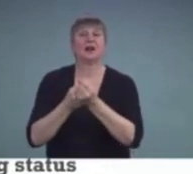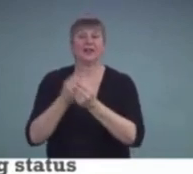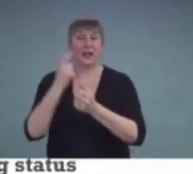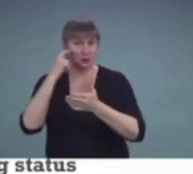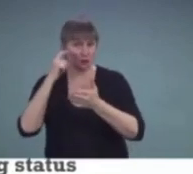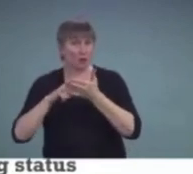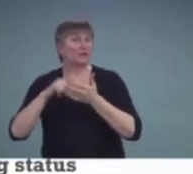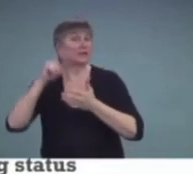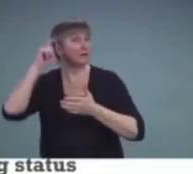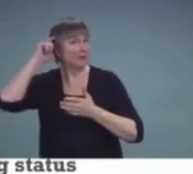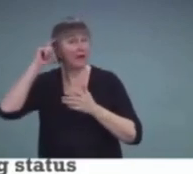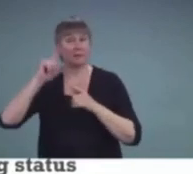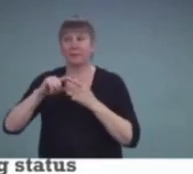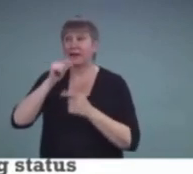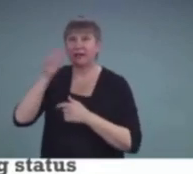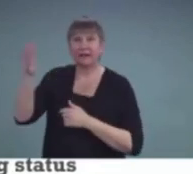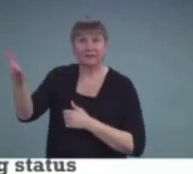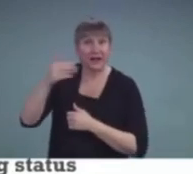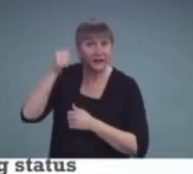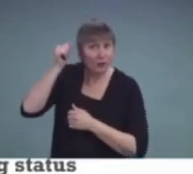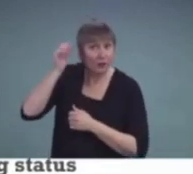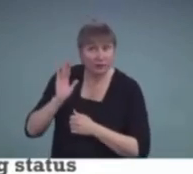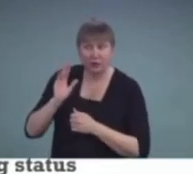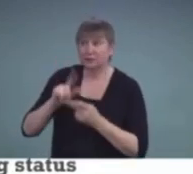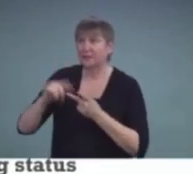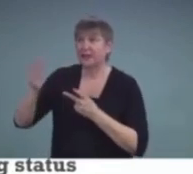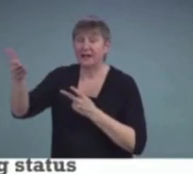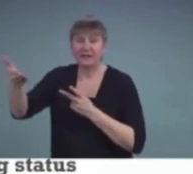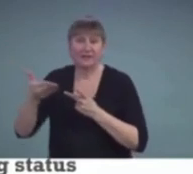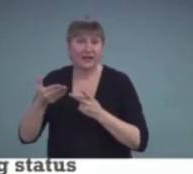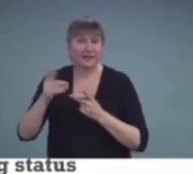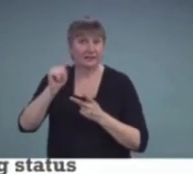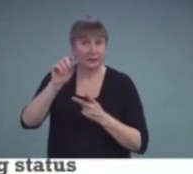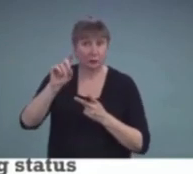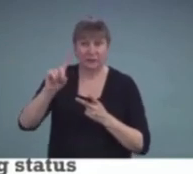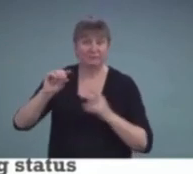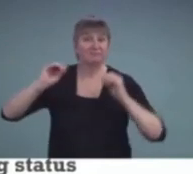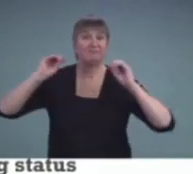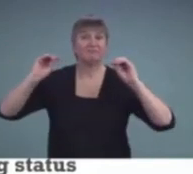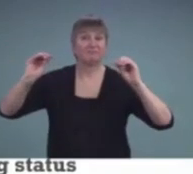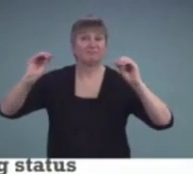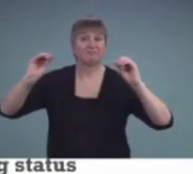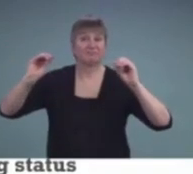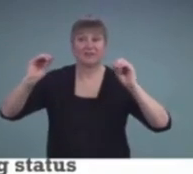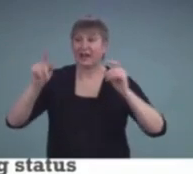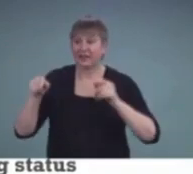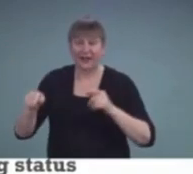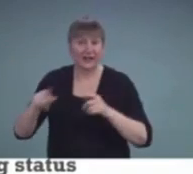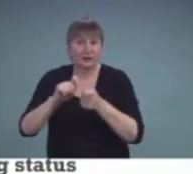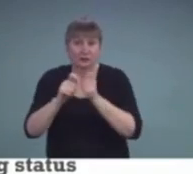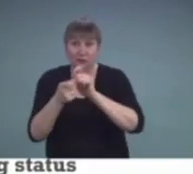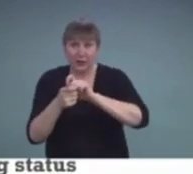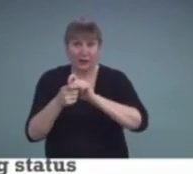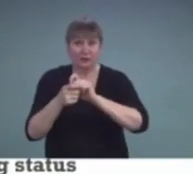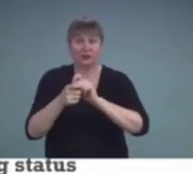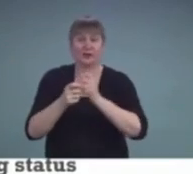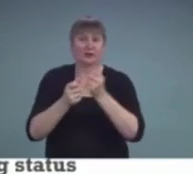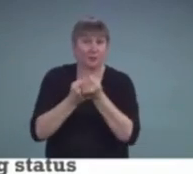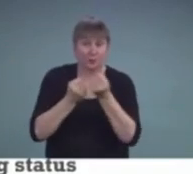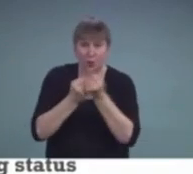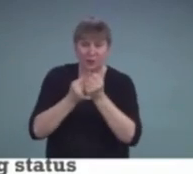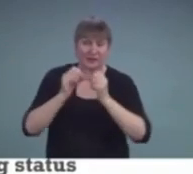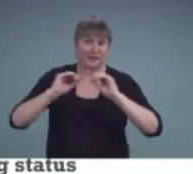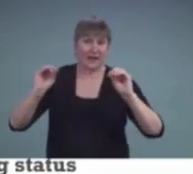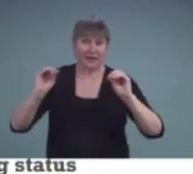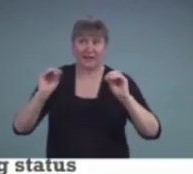was, again, no audiologist or teacher of the deaf involved and no adjustments were made based on the fact that he had this device